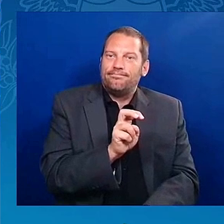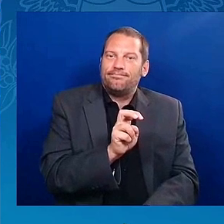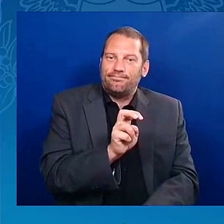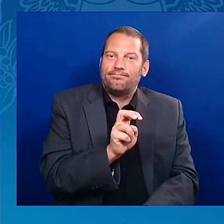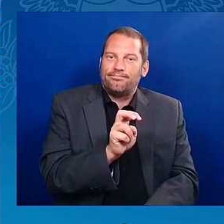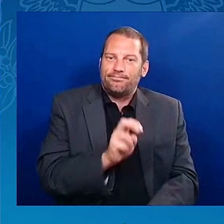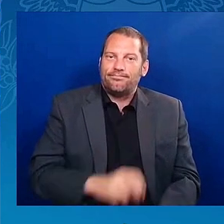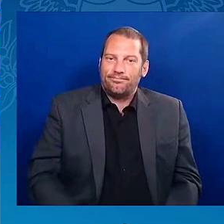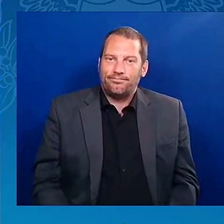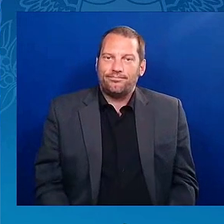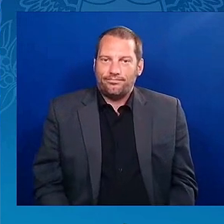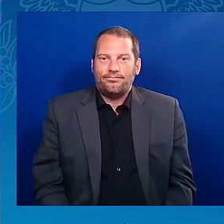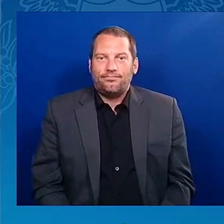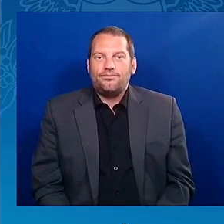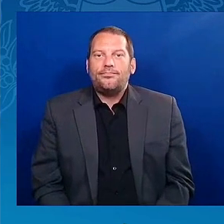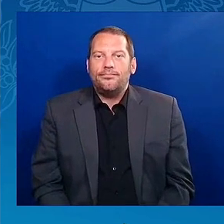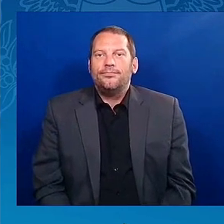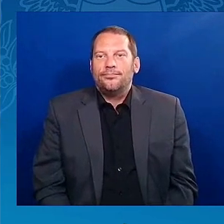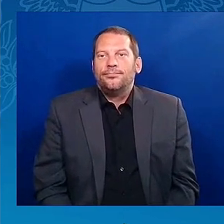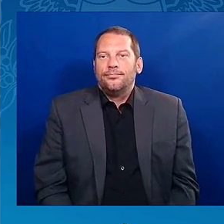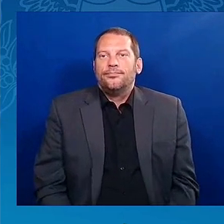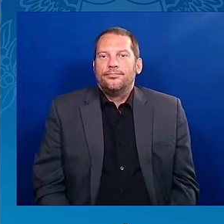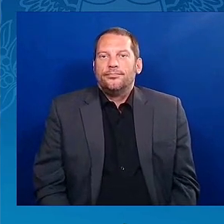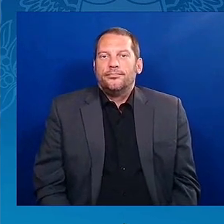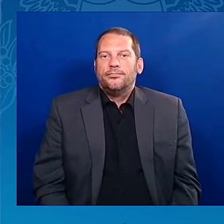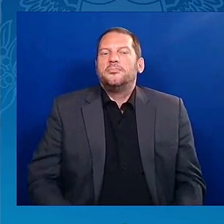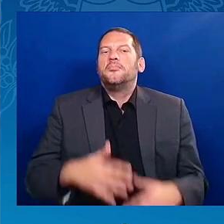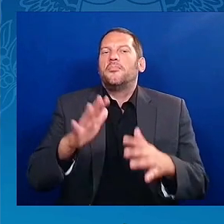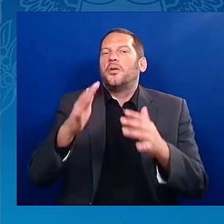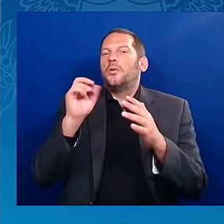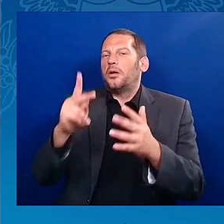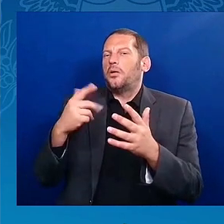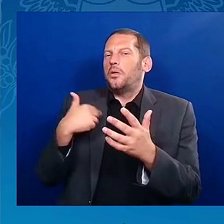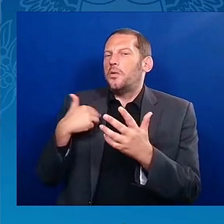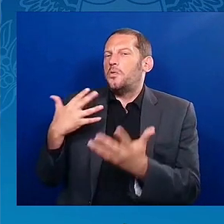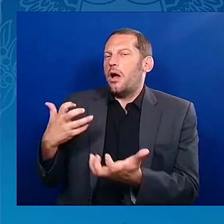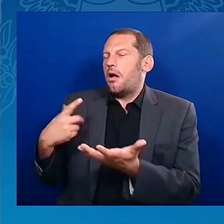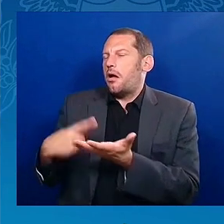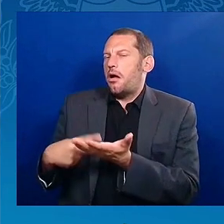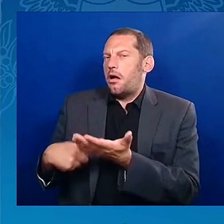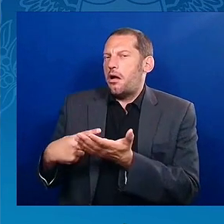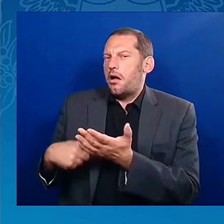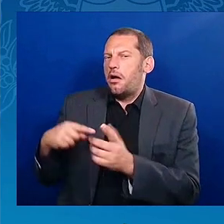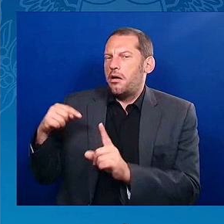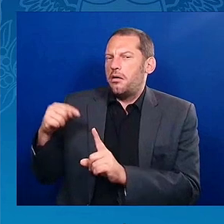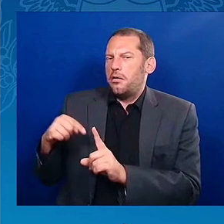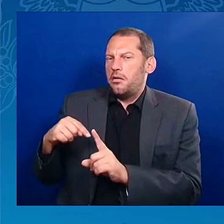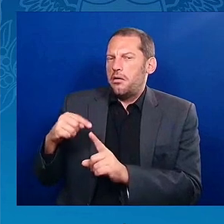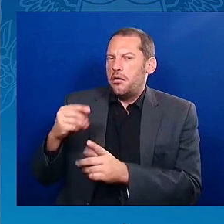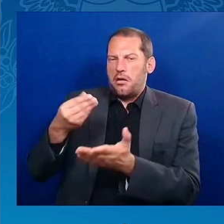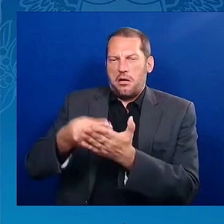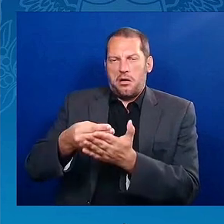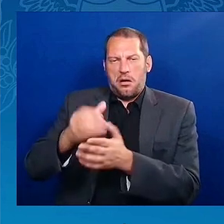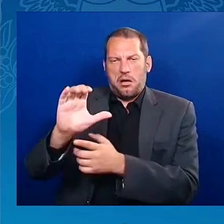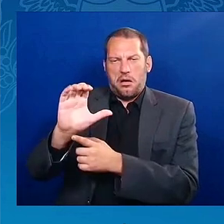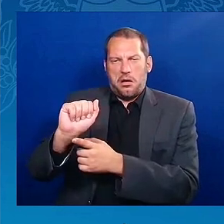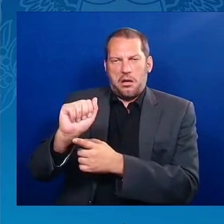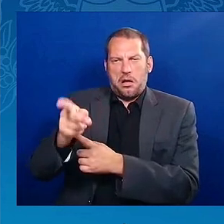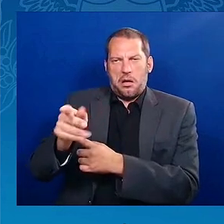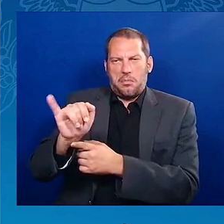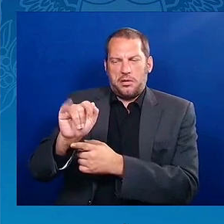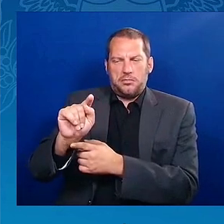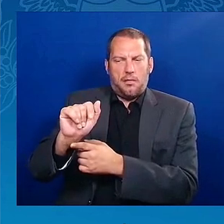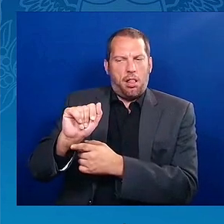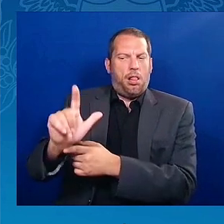Well, let's talk about this capital for entrepreneurs and small businesses,